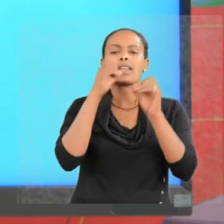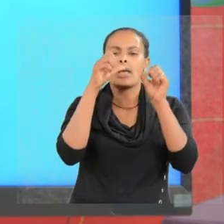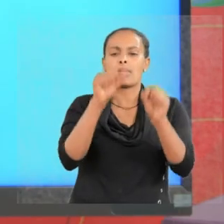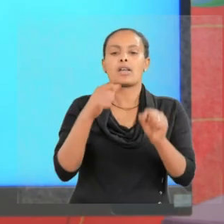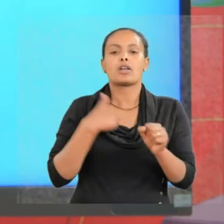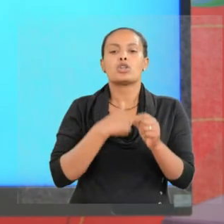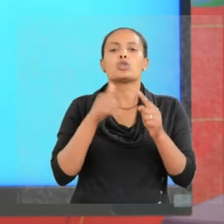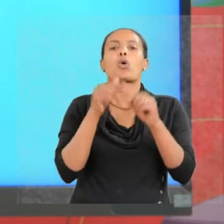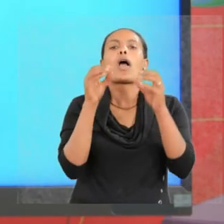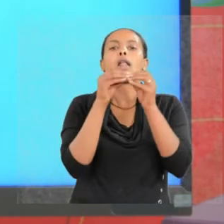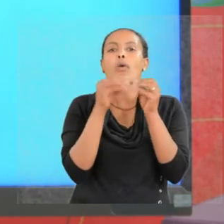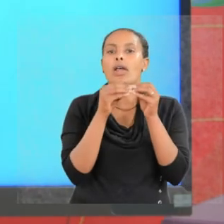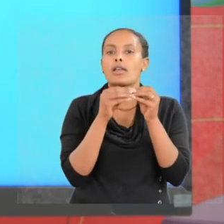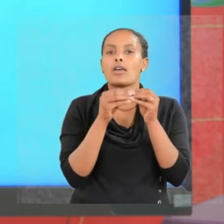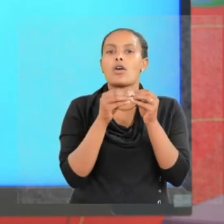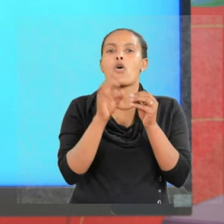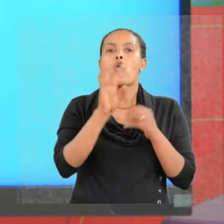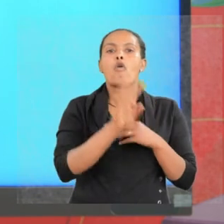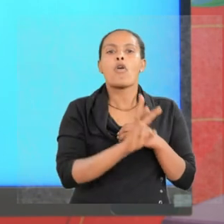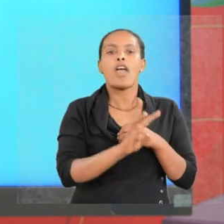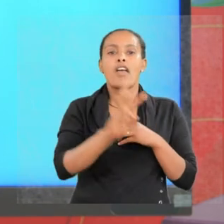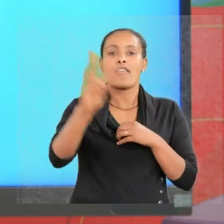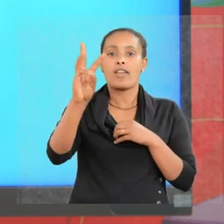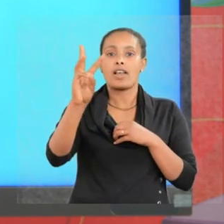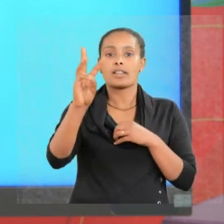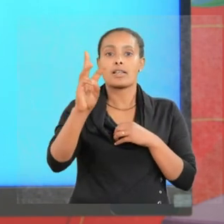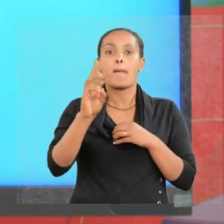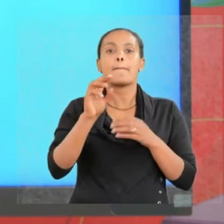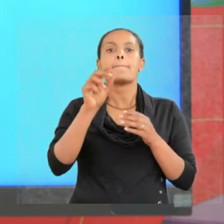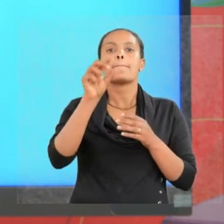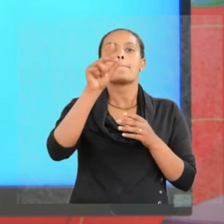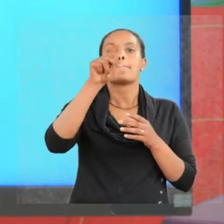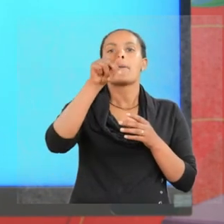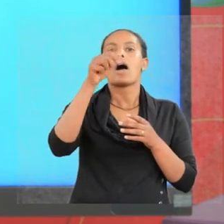us to calculate wavelengths of particles.